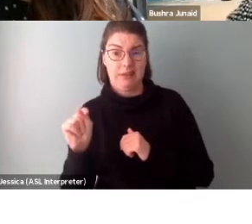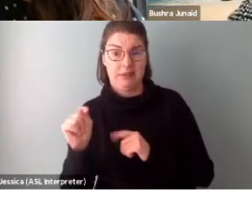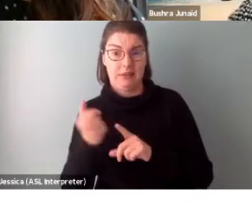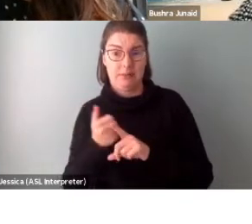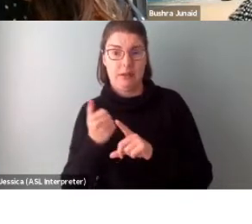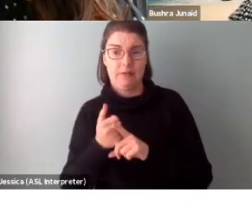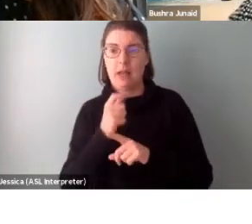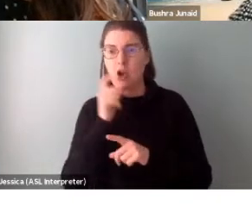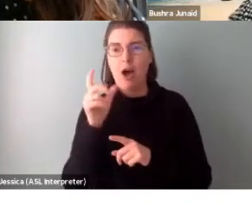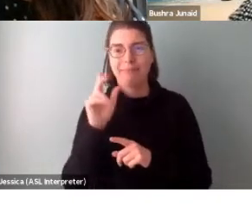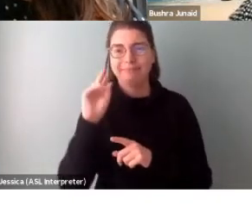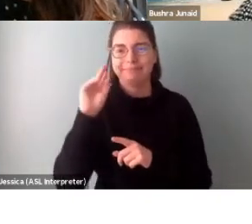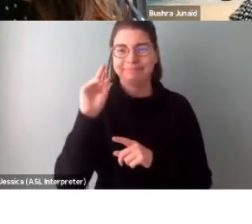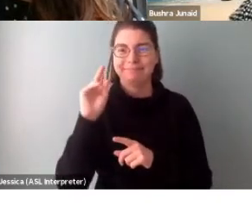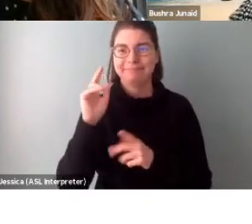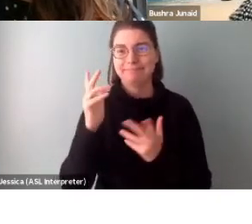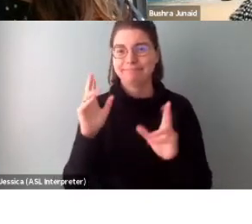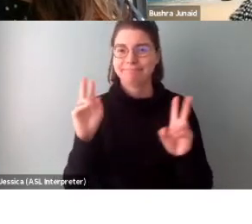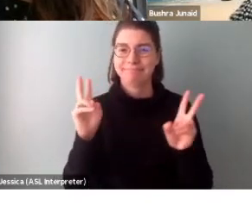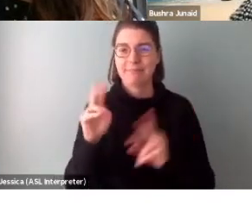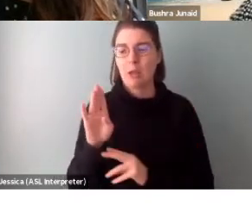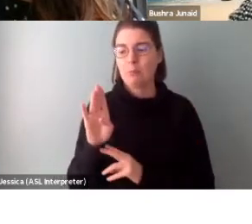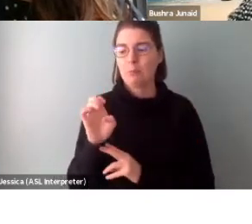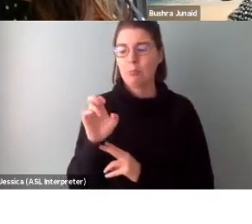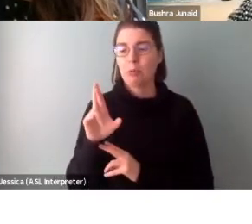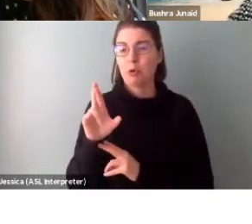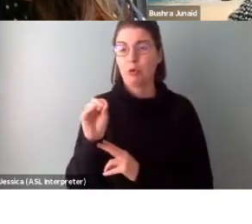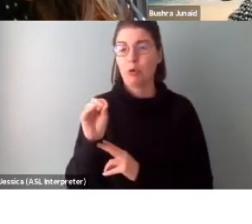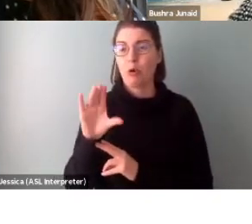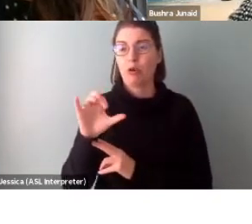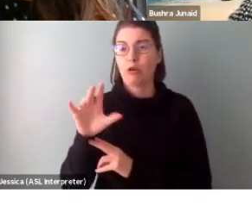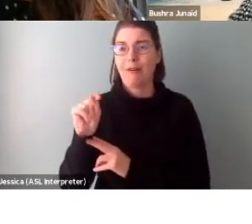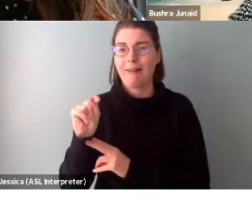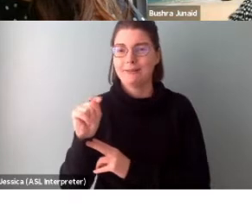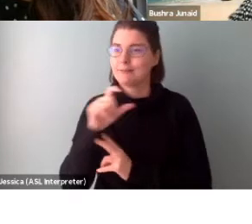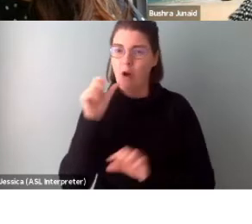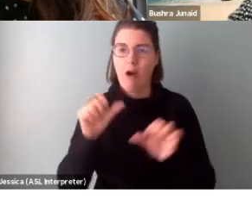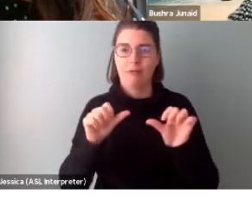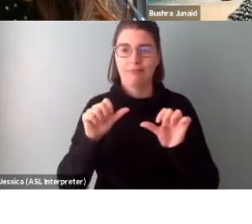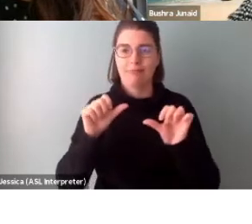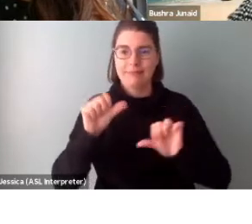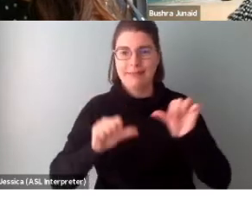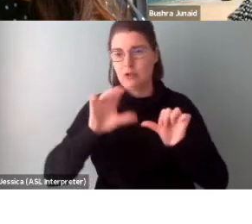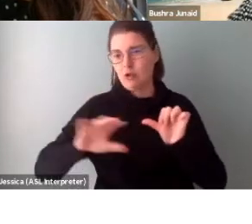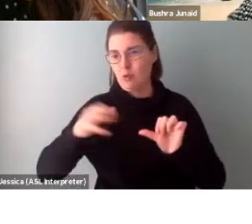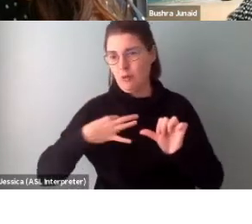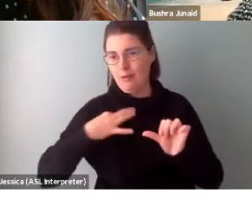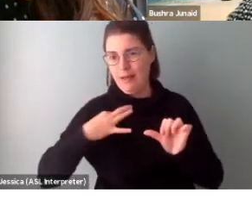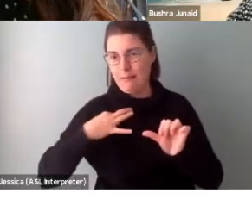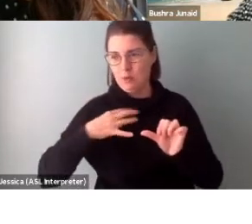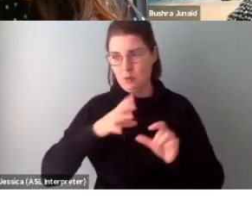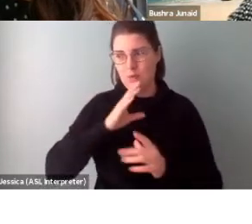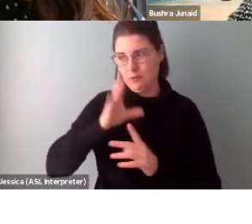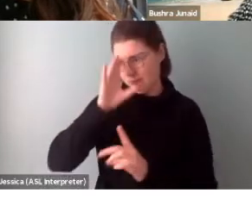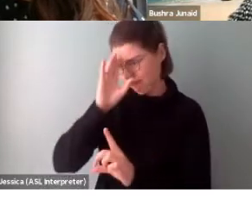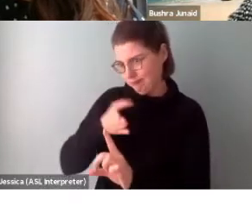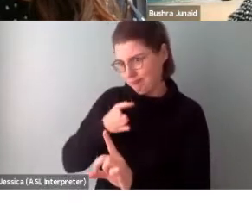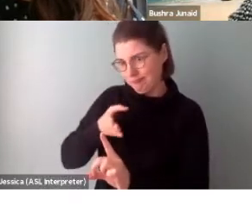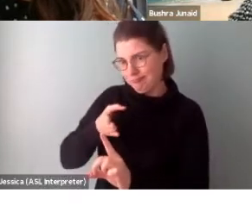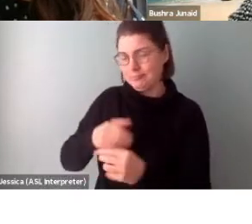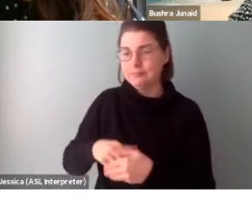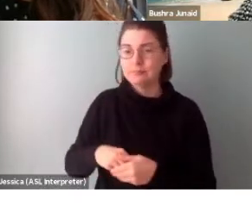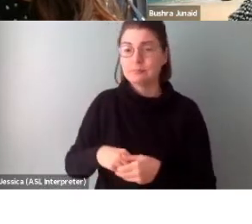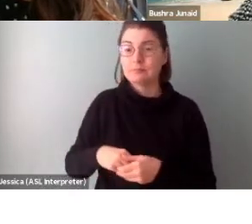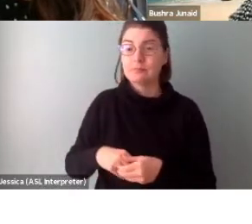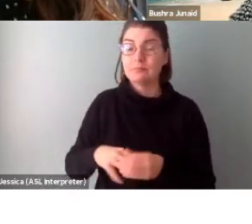bureaucrats that are assessing your applications. So you want to be speaking directly to them. Not all